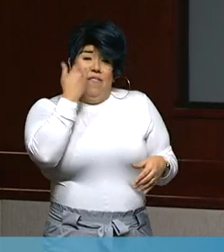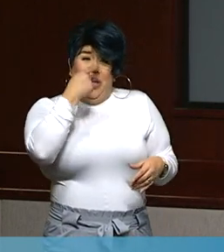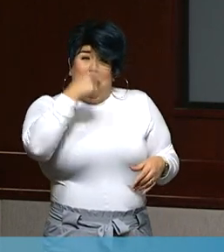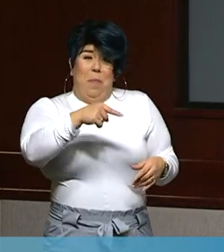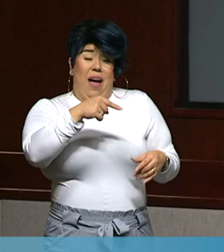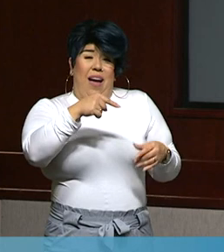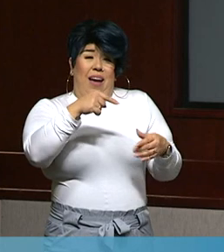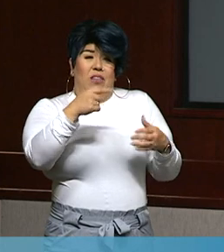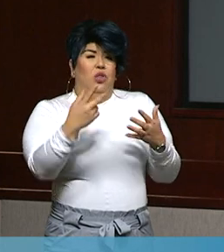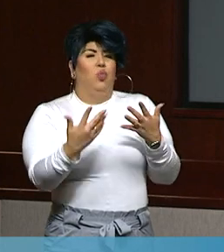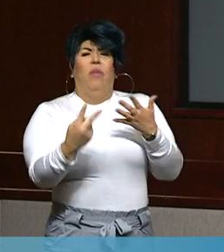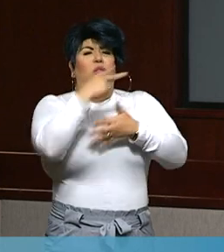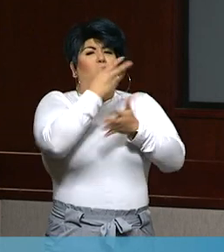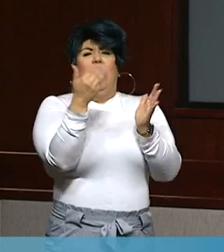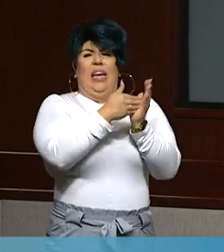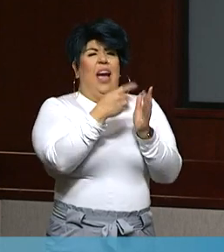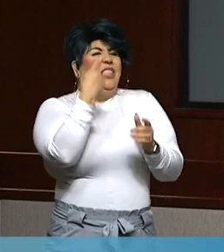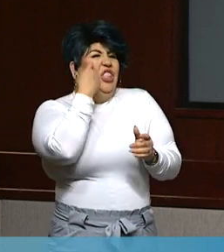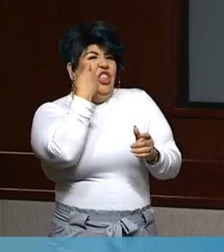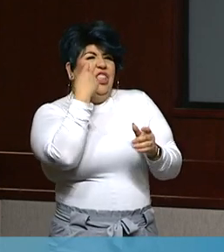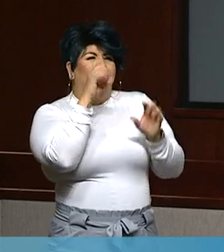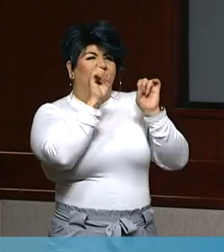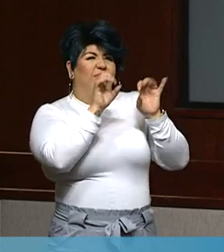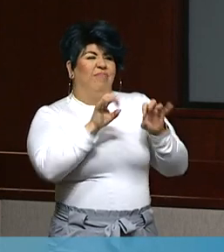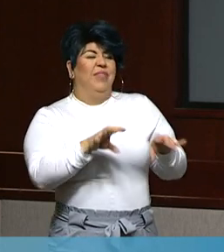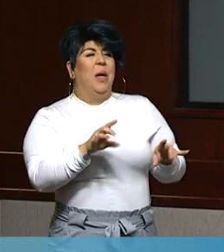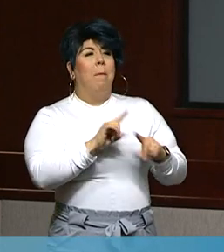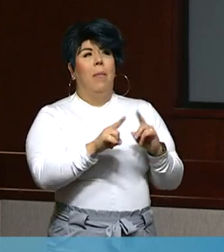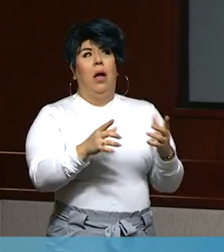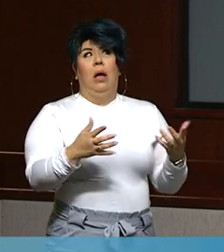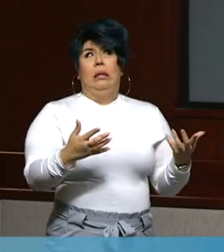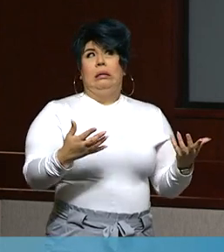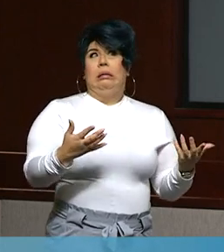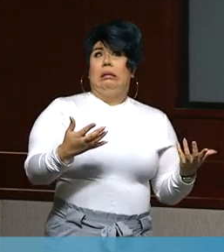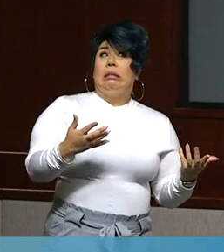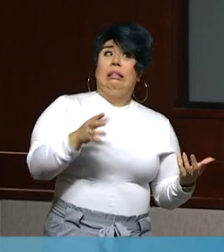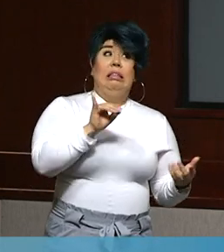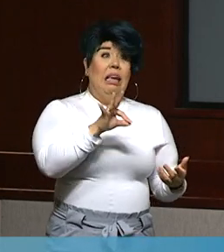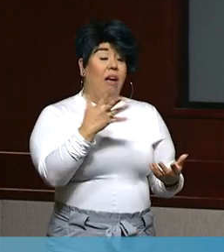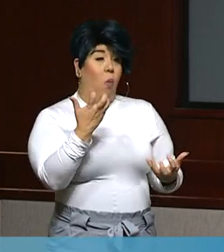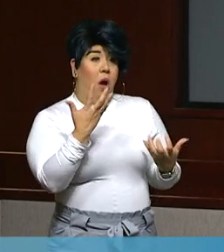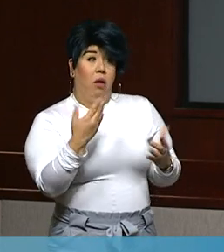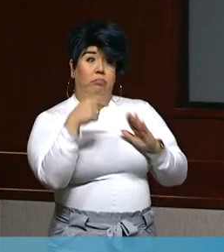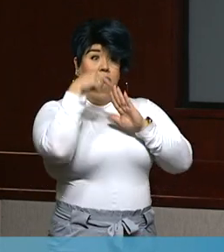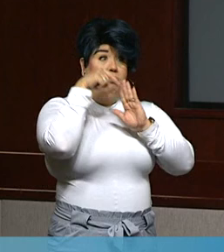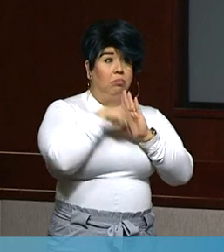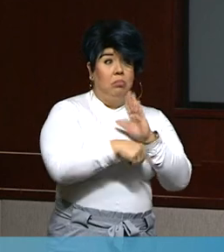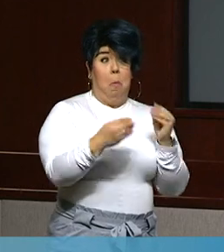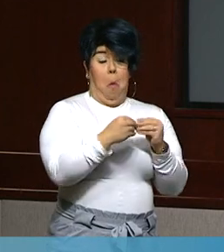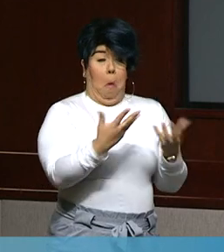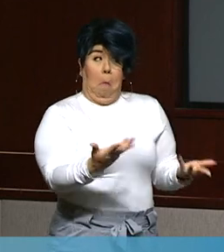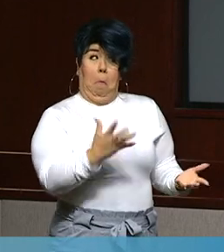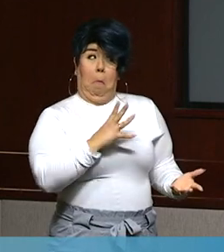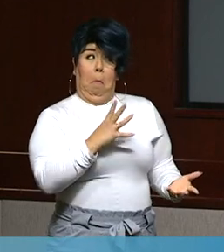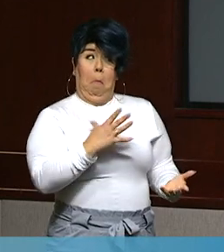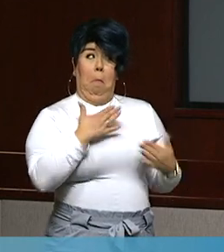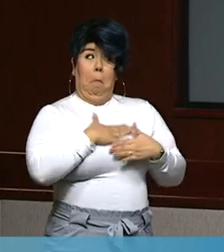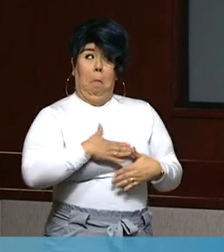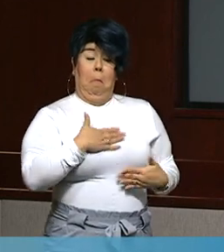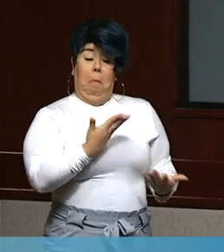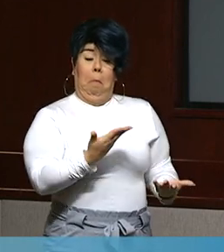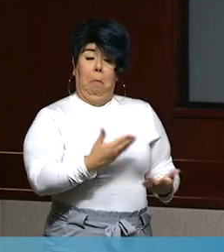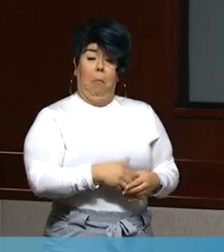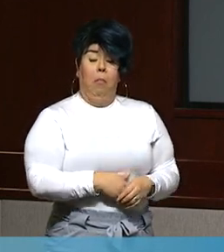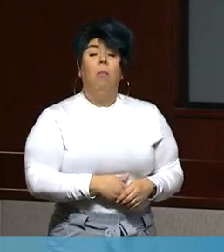just review what she had asked about that but, I mean sorry, what she had stated about that but anything more in depth would be appreciated as well.